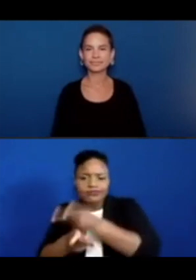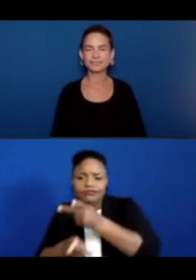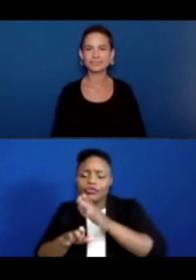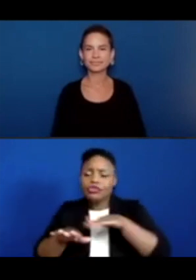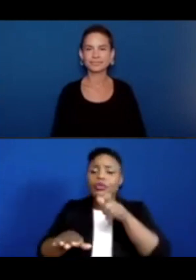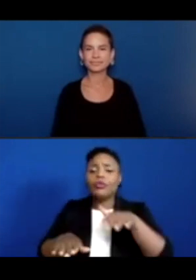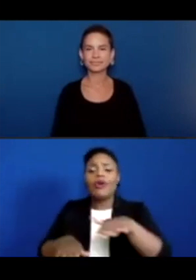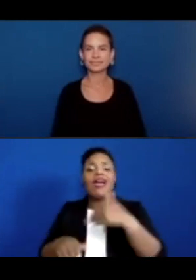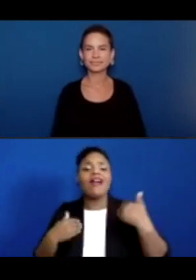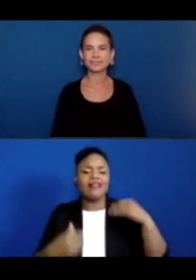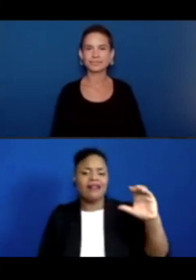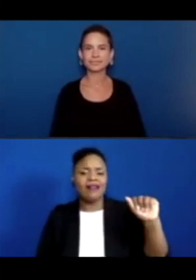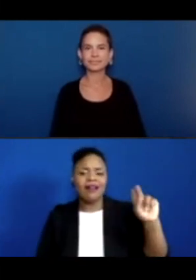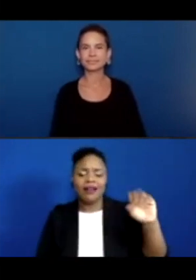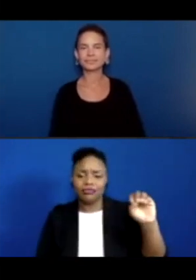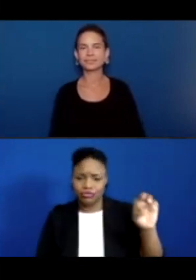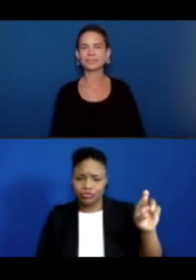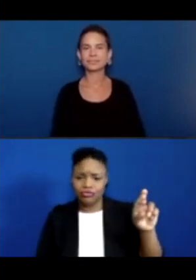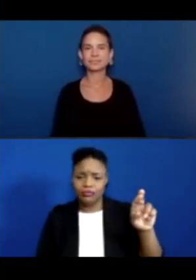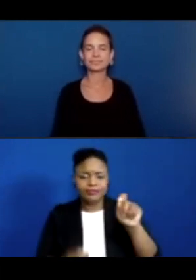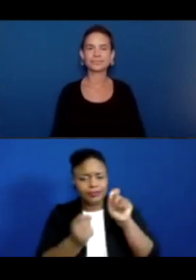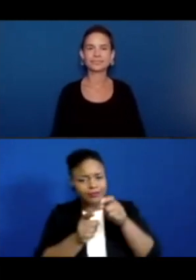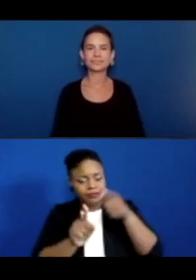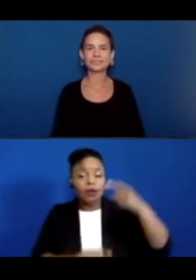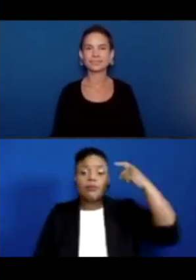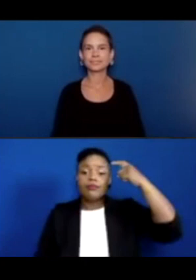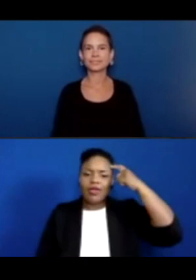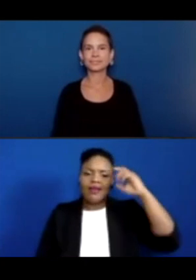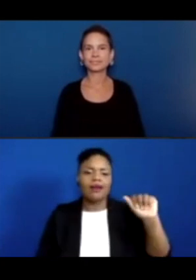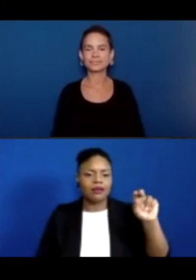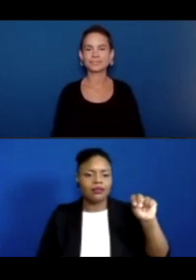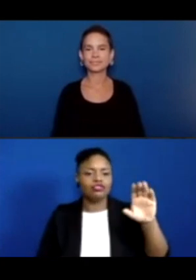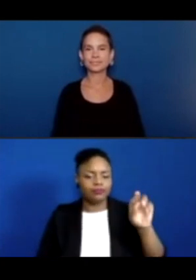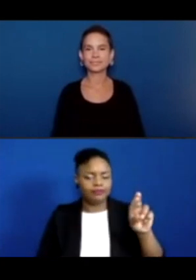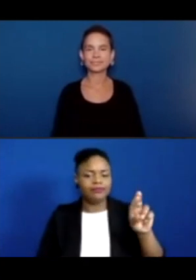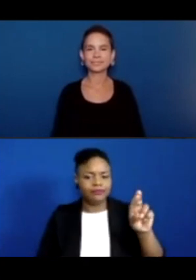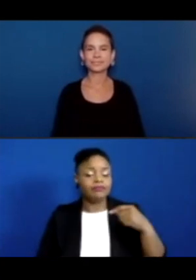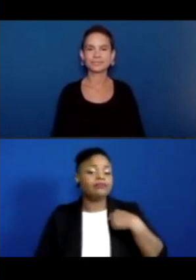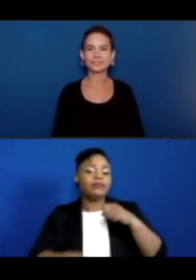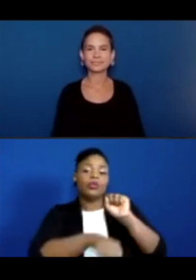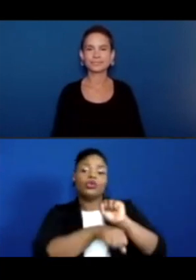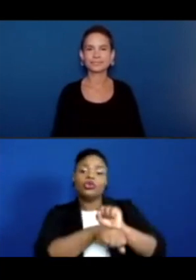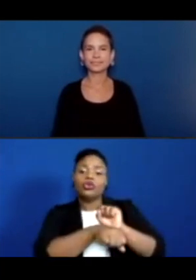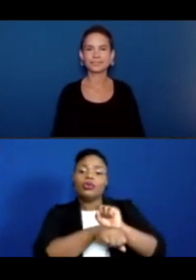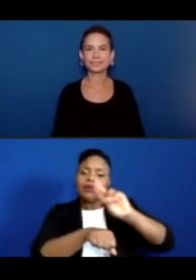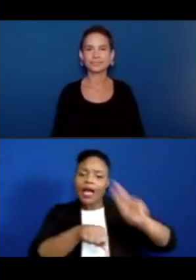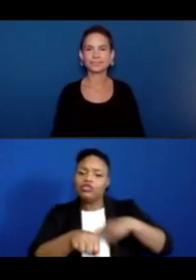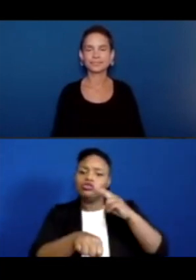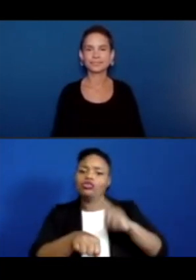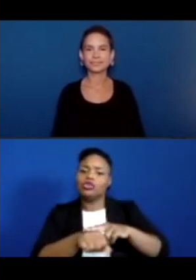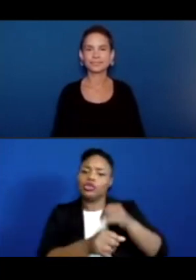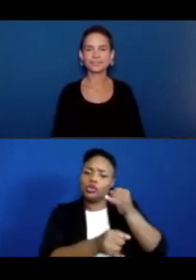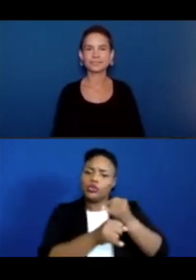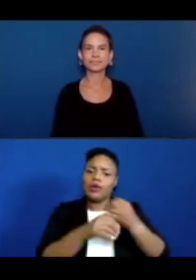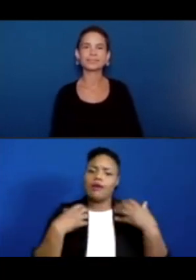of children who have cancer, and cancer specifically in their brain. And I work at the National Institutes of